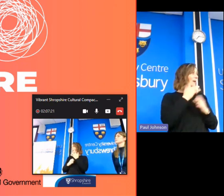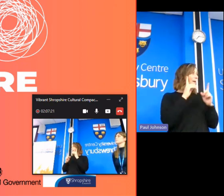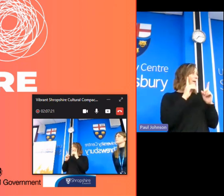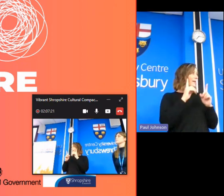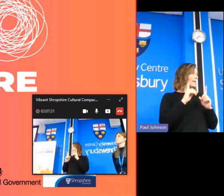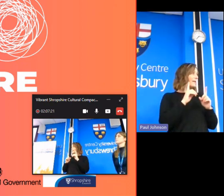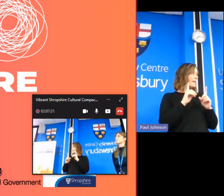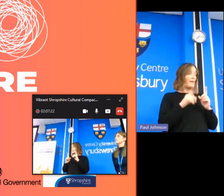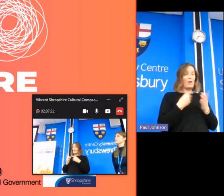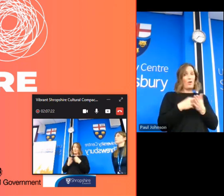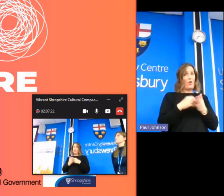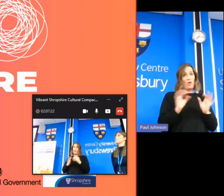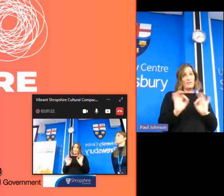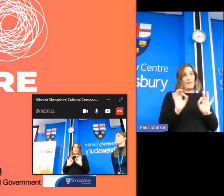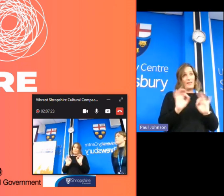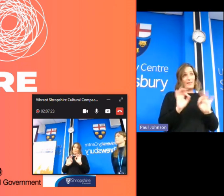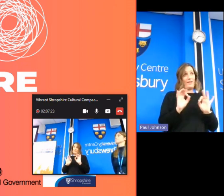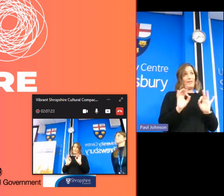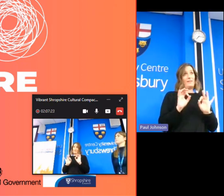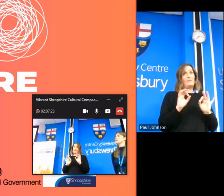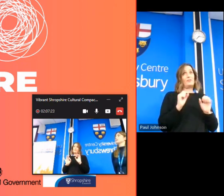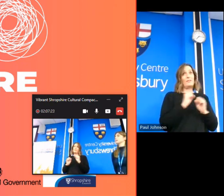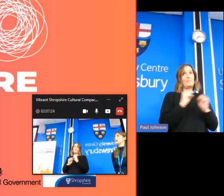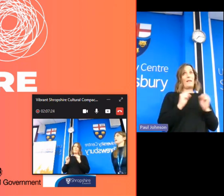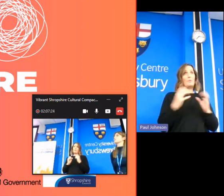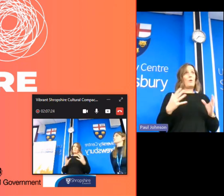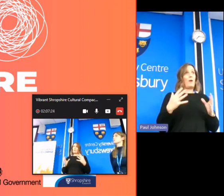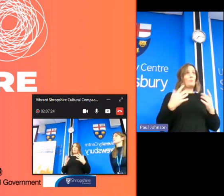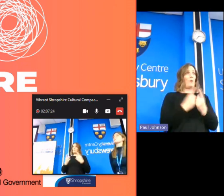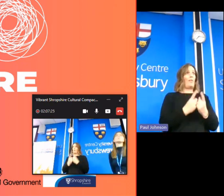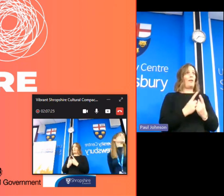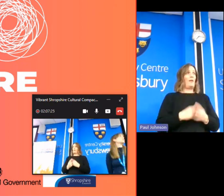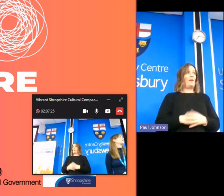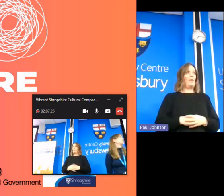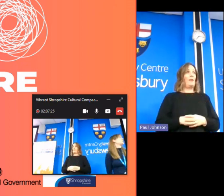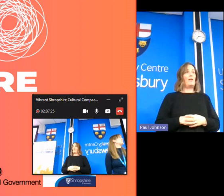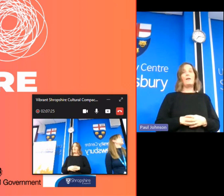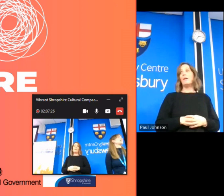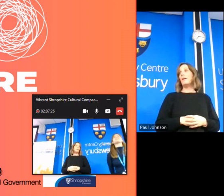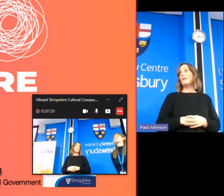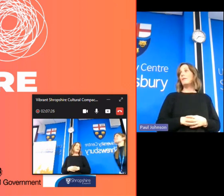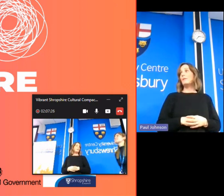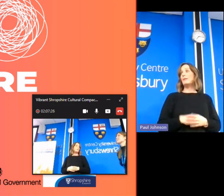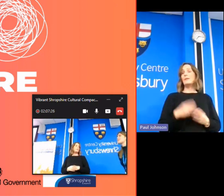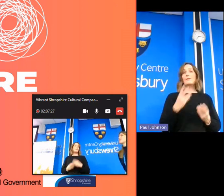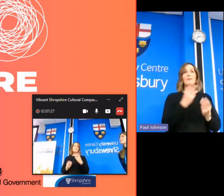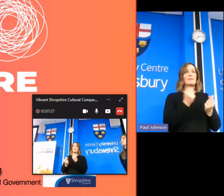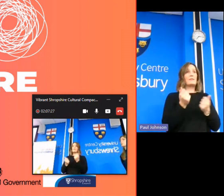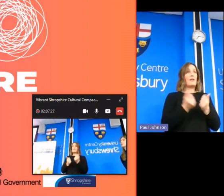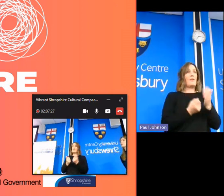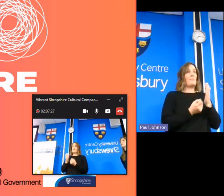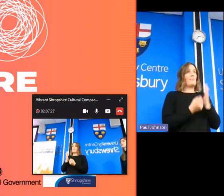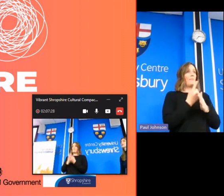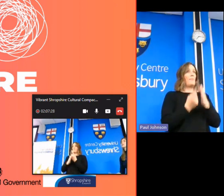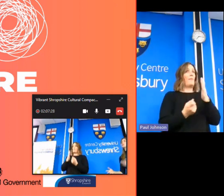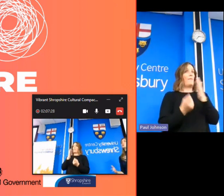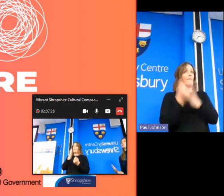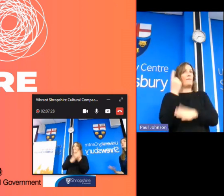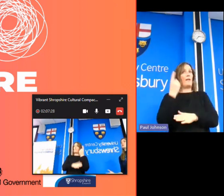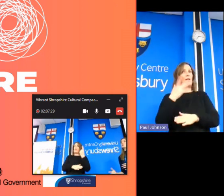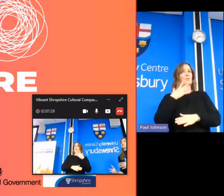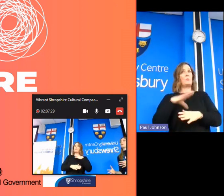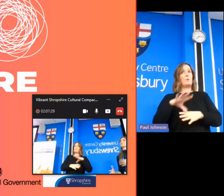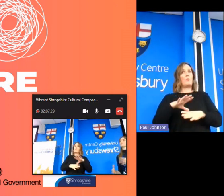simple things yeah some of the events that we want to